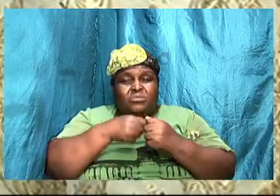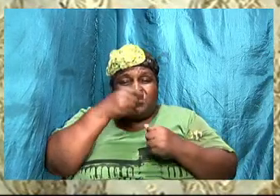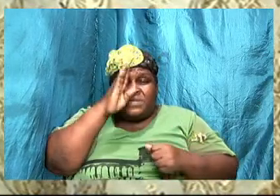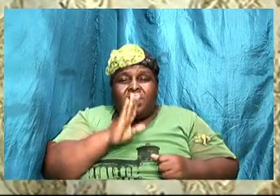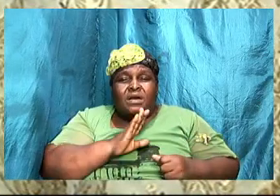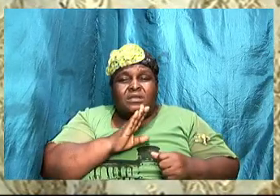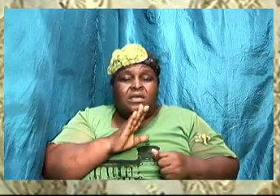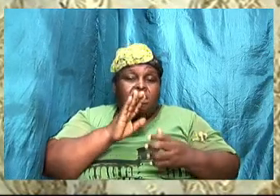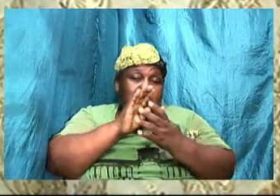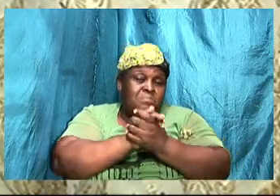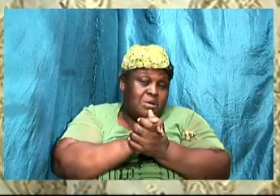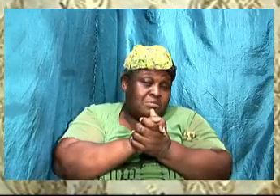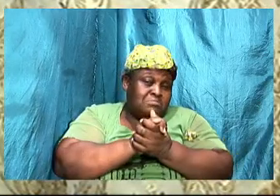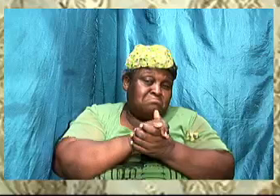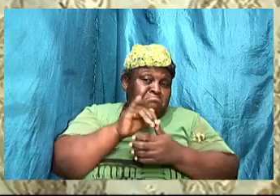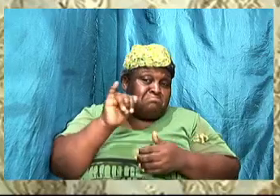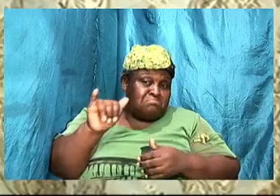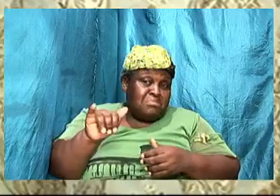you're going to have problems